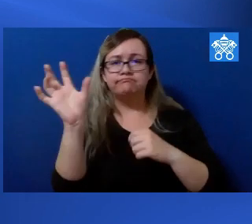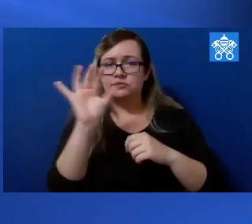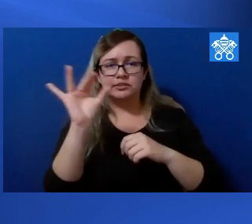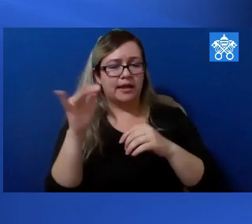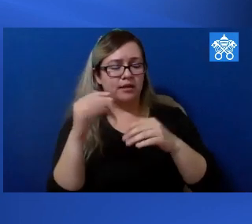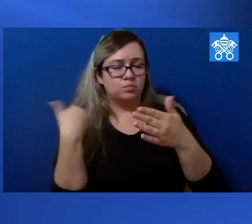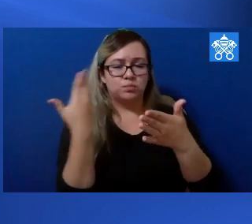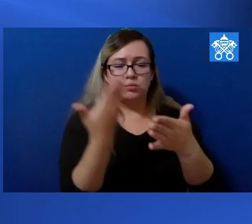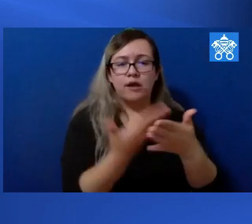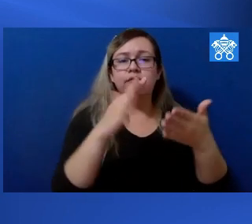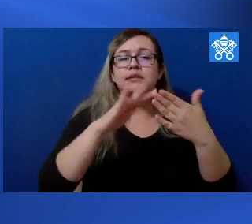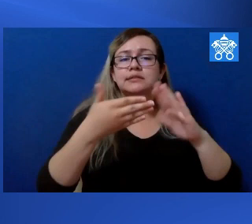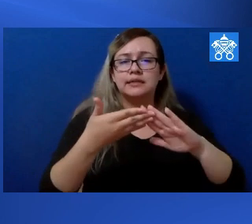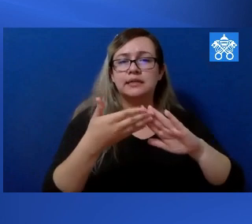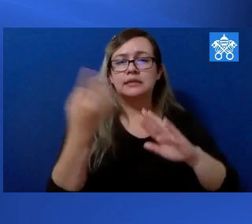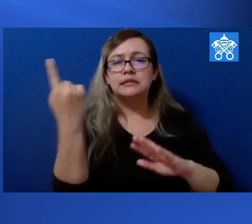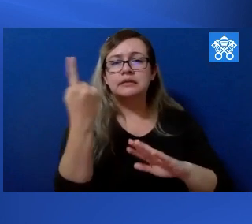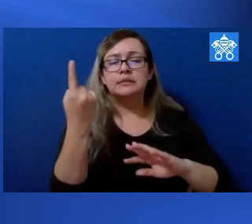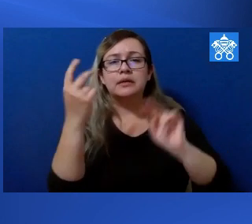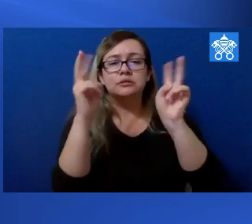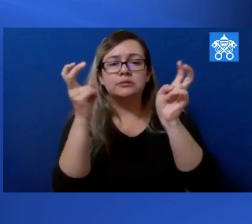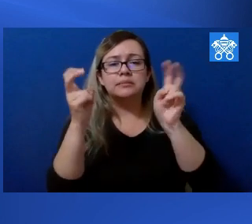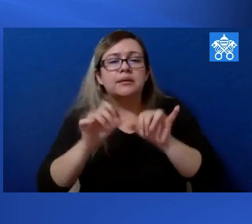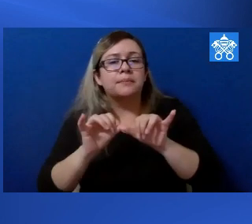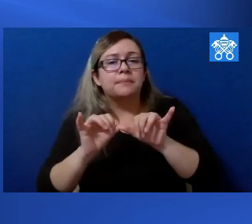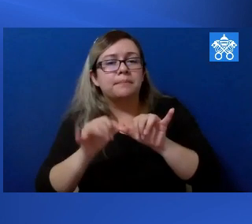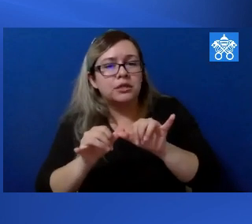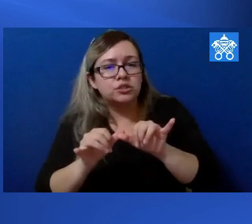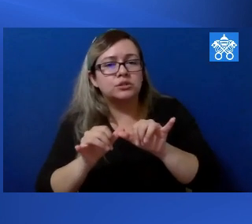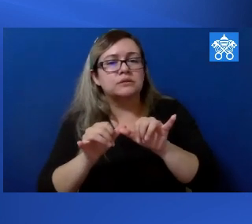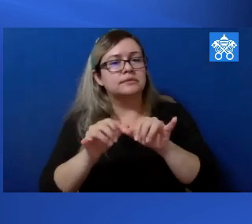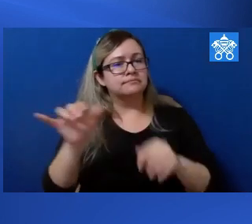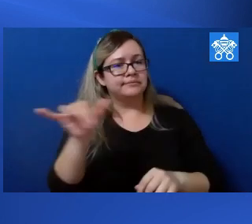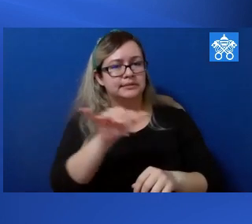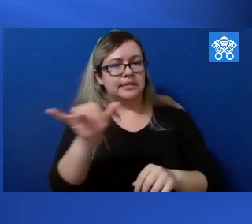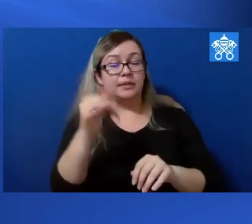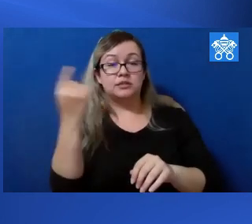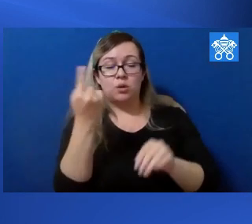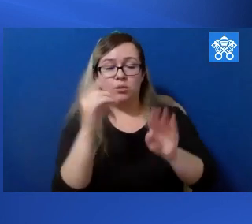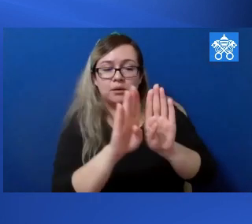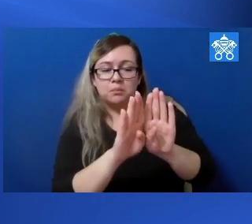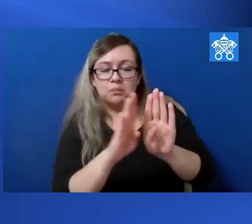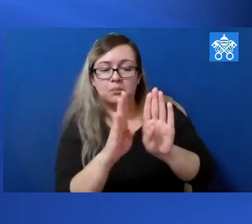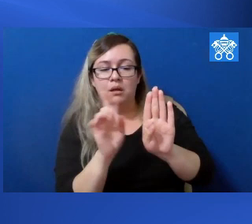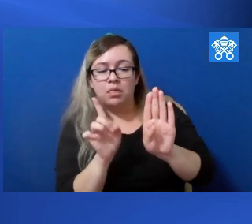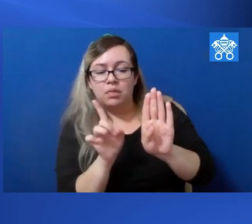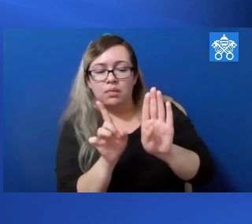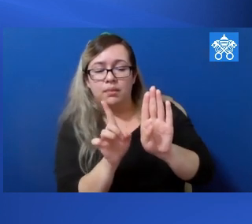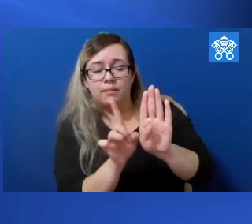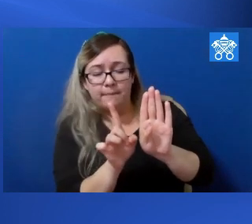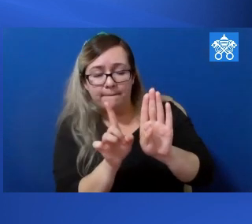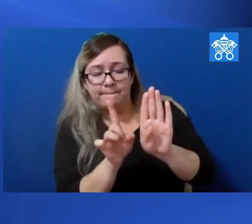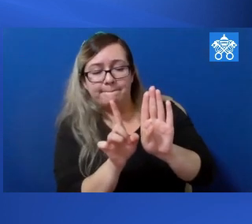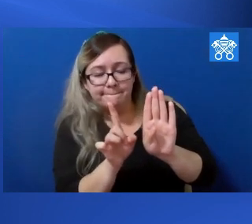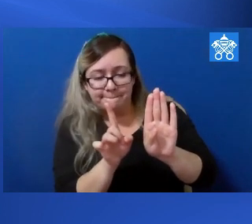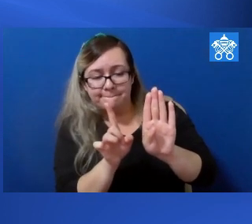Just as to enter into the city, someone had to measure the same as the only remaining open, narrow door.